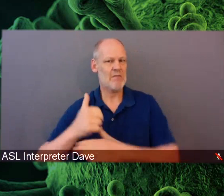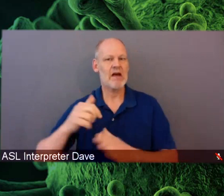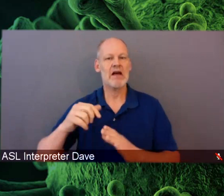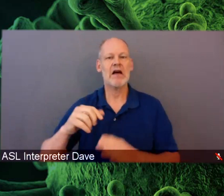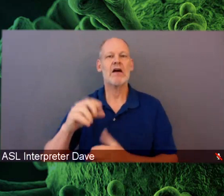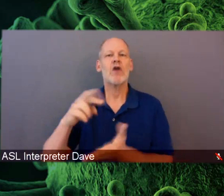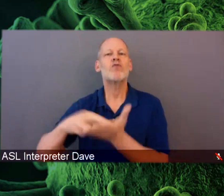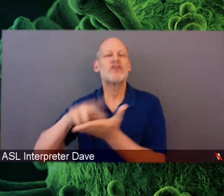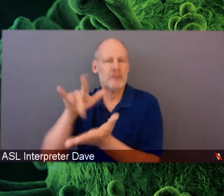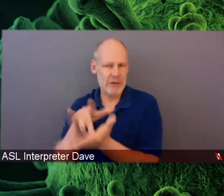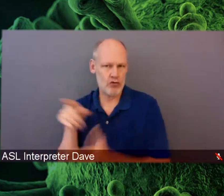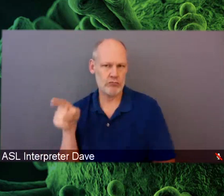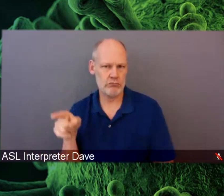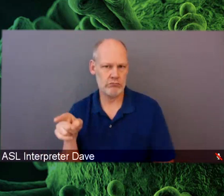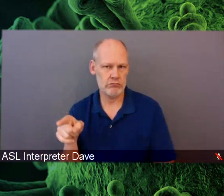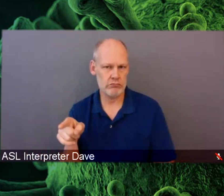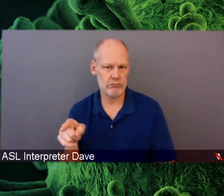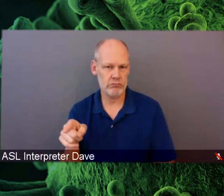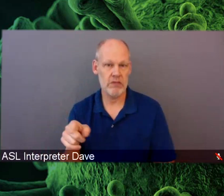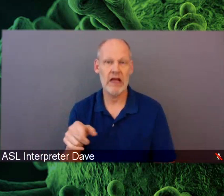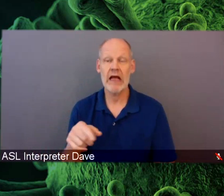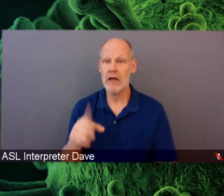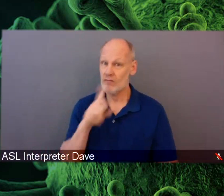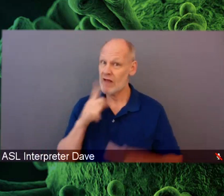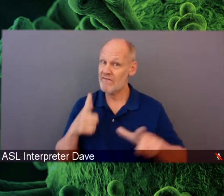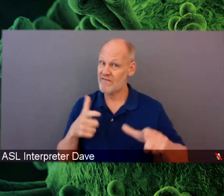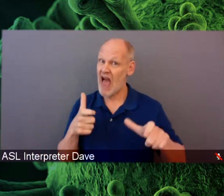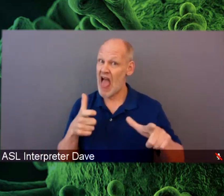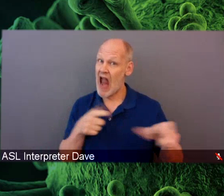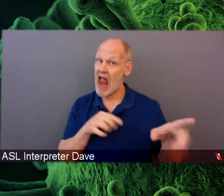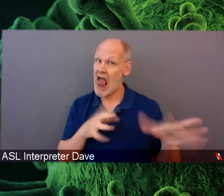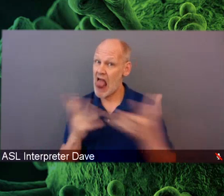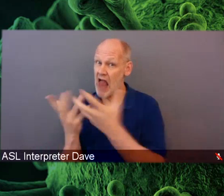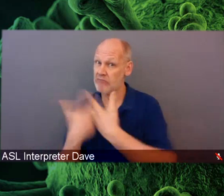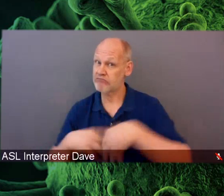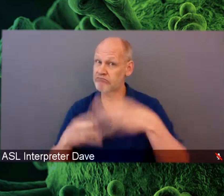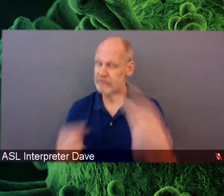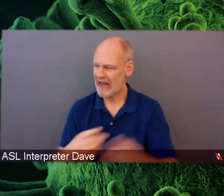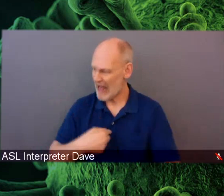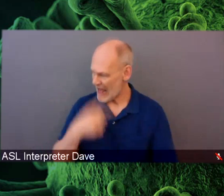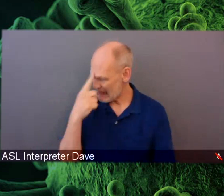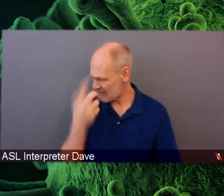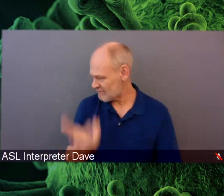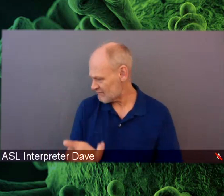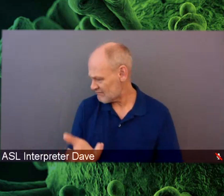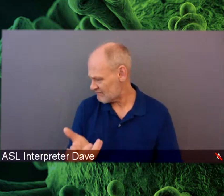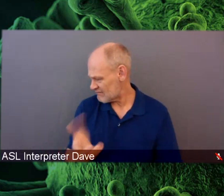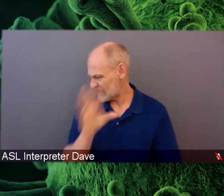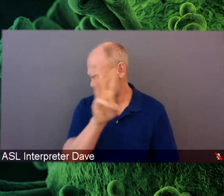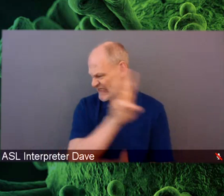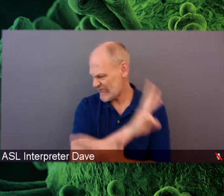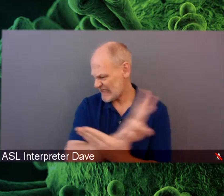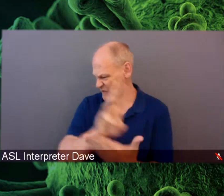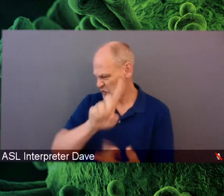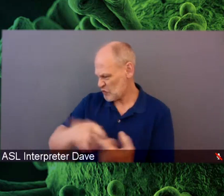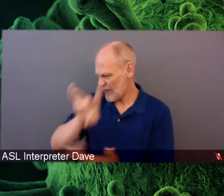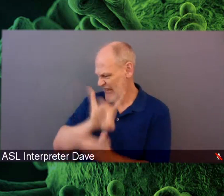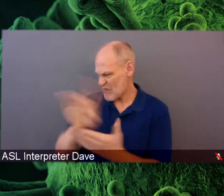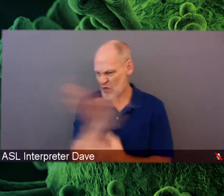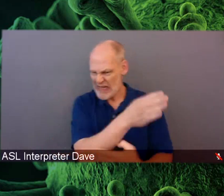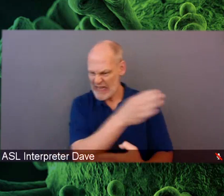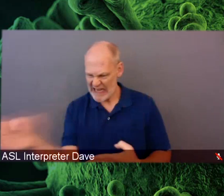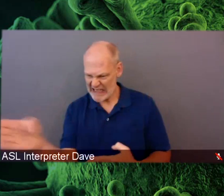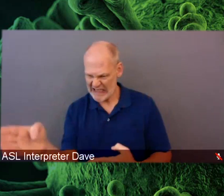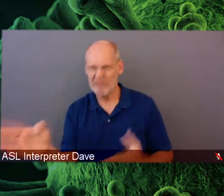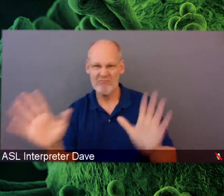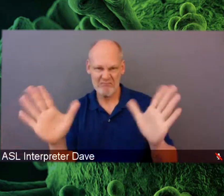And it was an accelerated timeline. I believe it took about six to eight weeks to convert this building, which was being